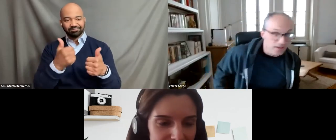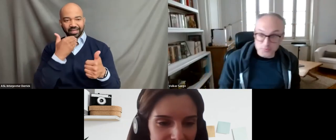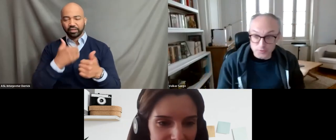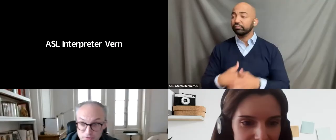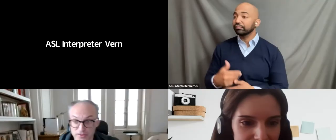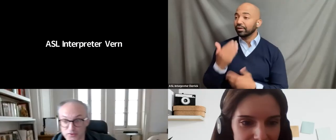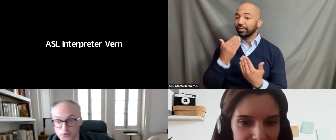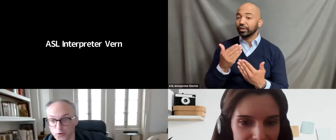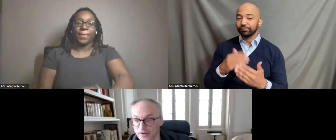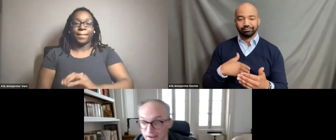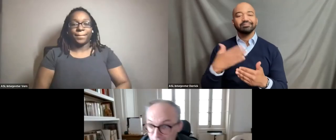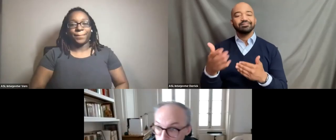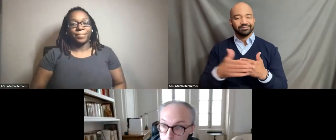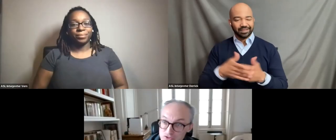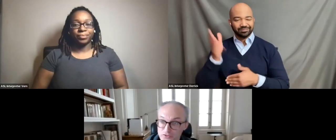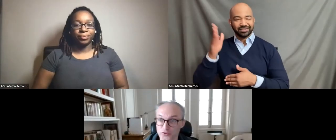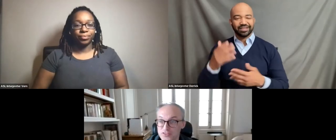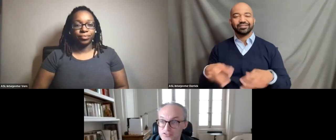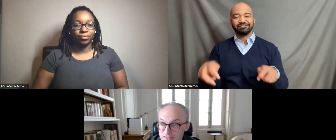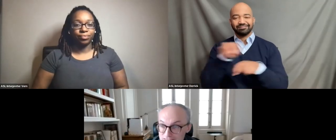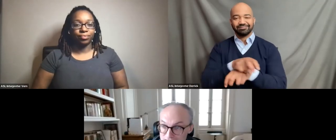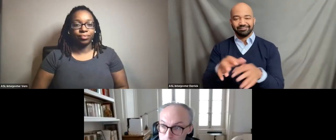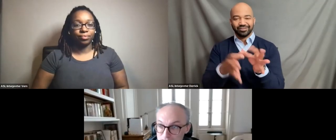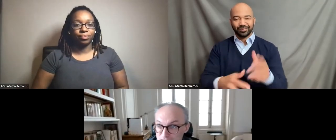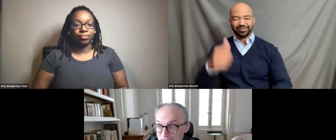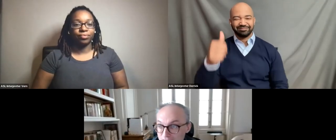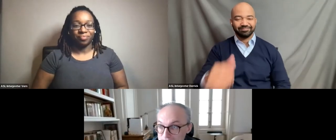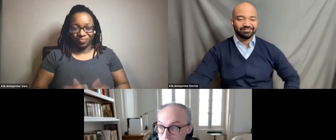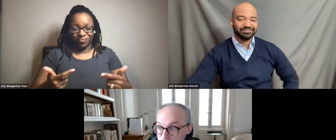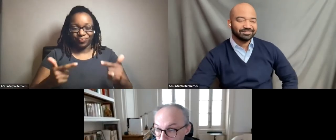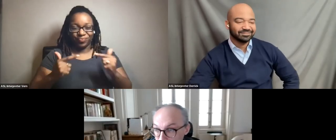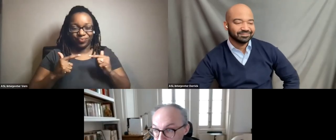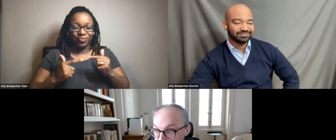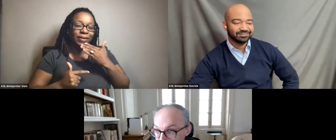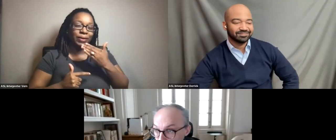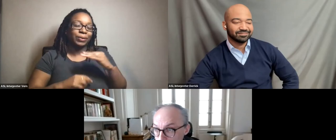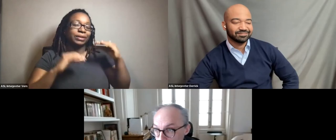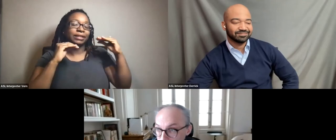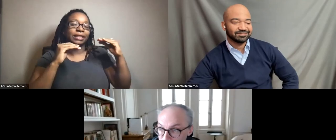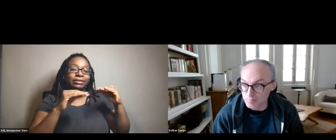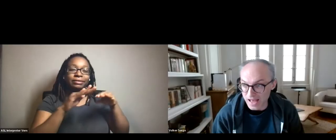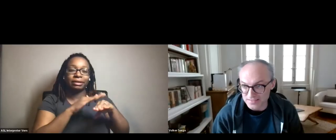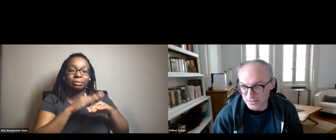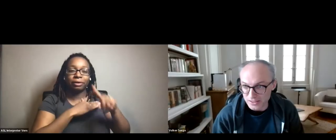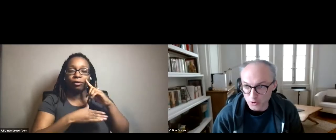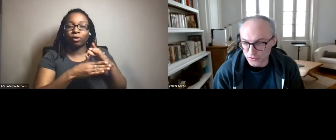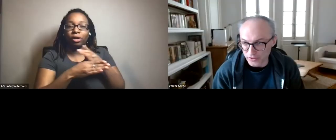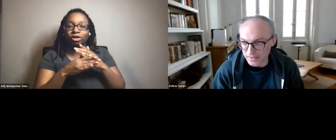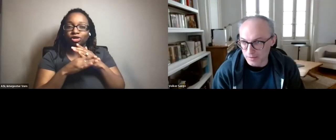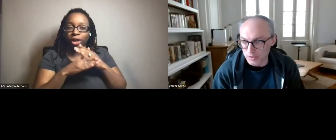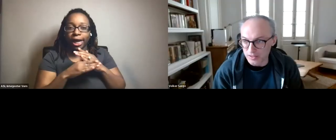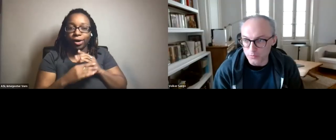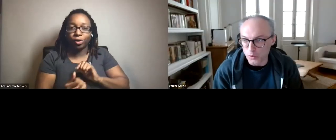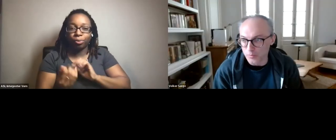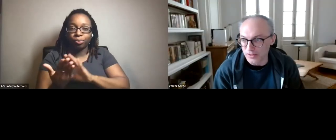And let's move to the next talk, which is on teaching accessibility as a shared endeavor, building capacity across